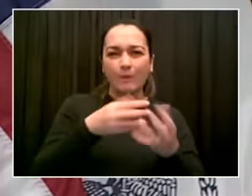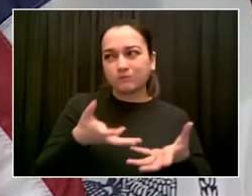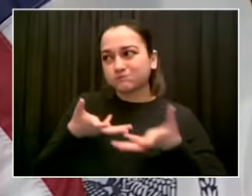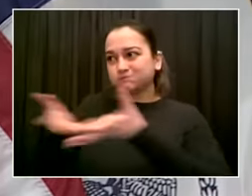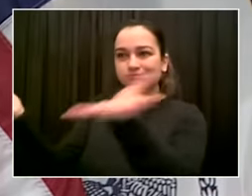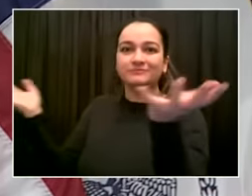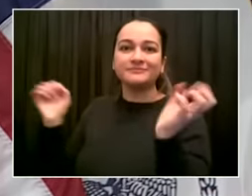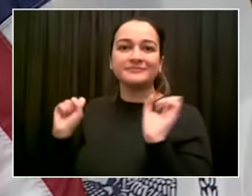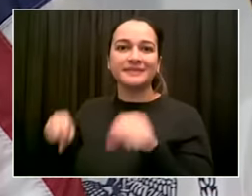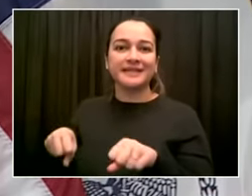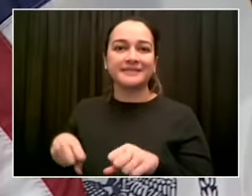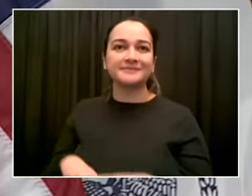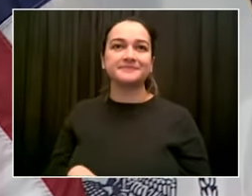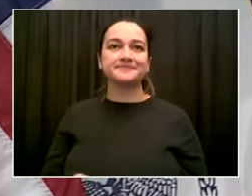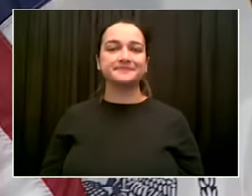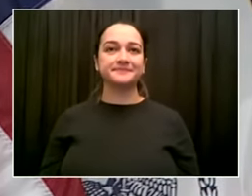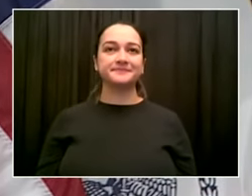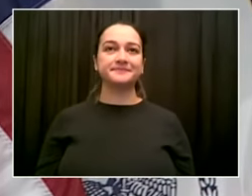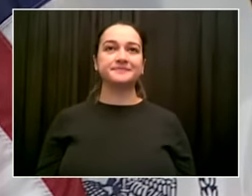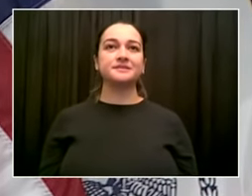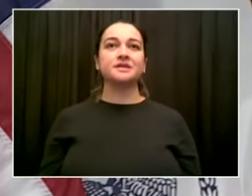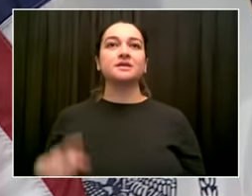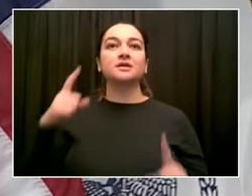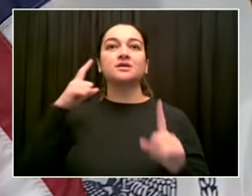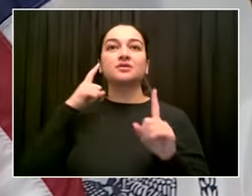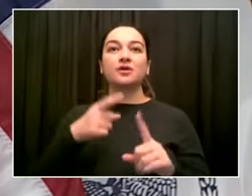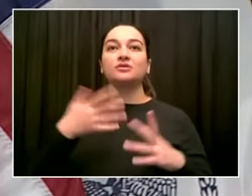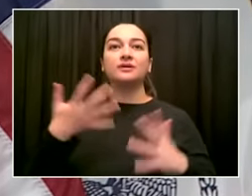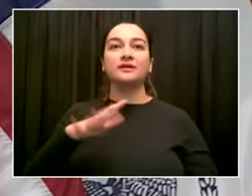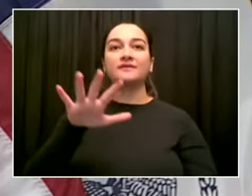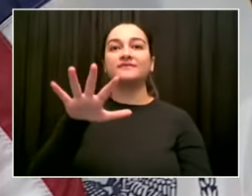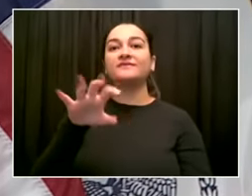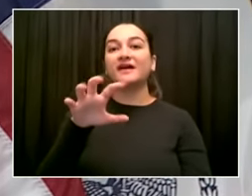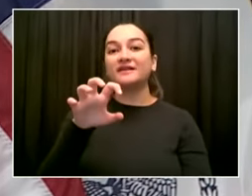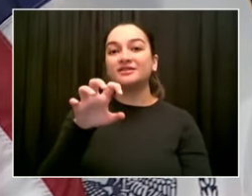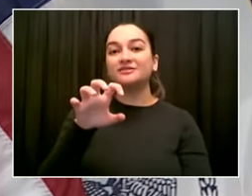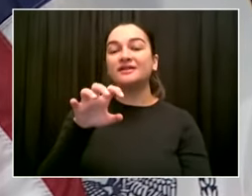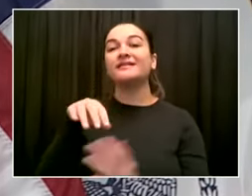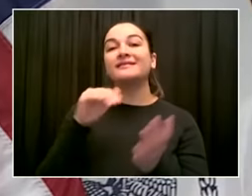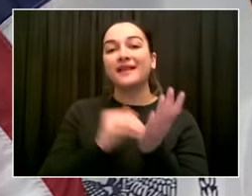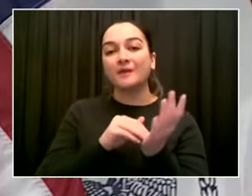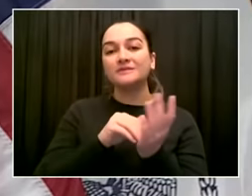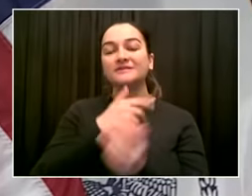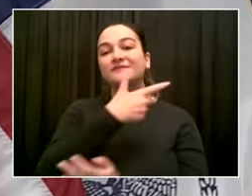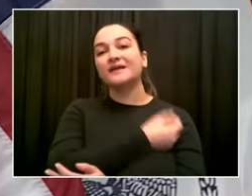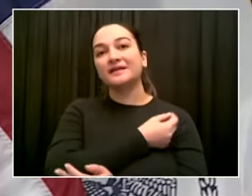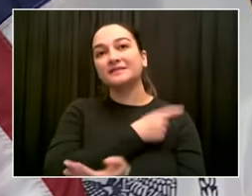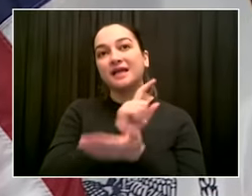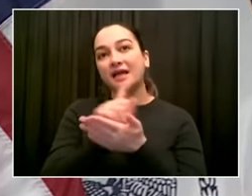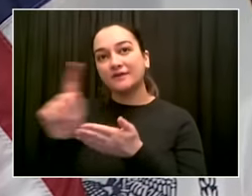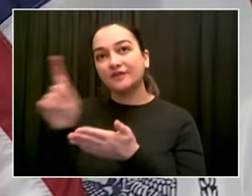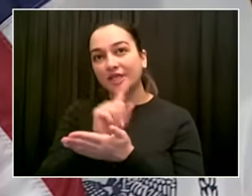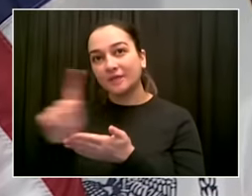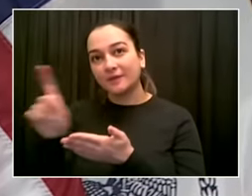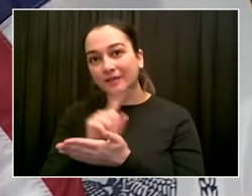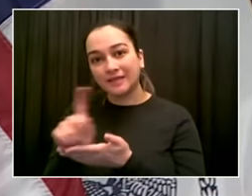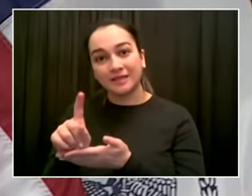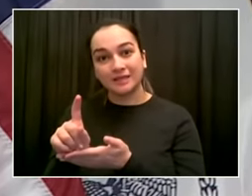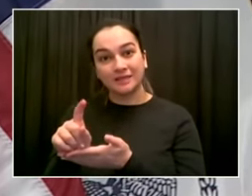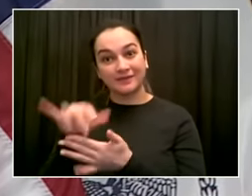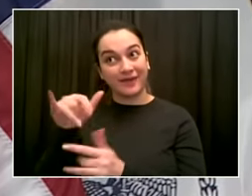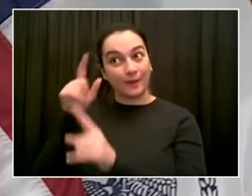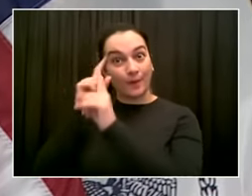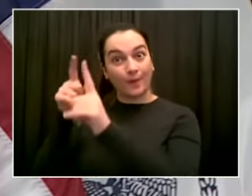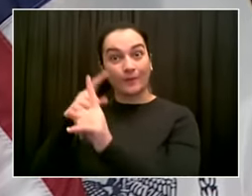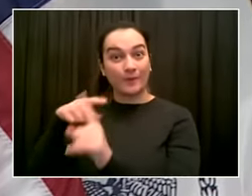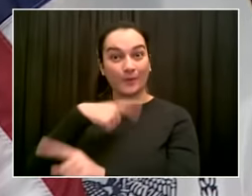doses a week capacity, and that capacity is actually continuing to grow. So what I would say to you is when we actually